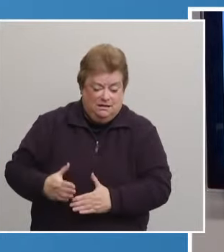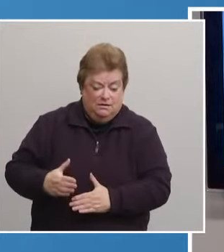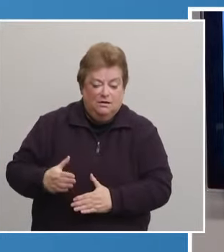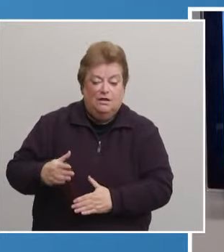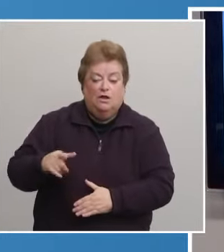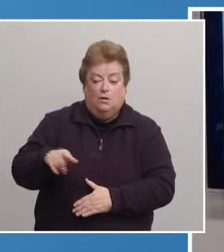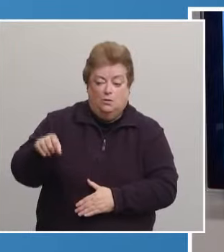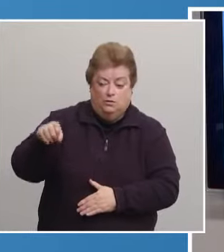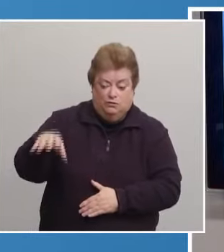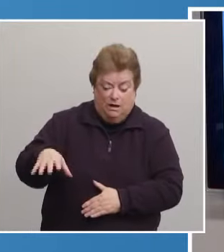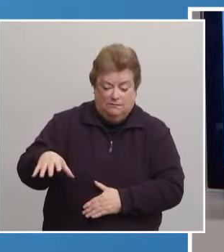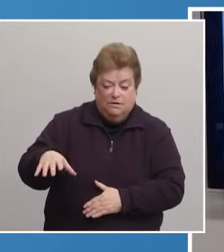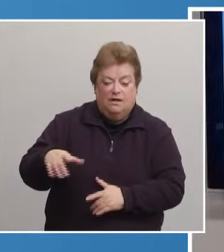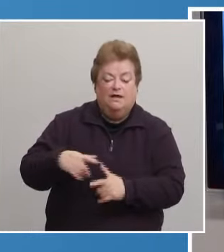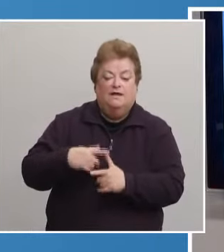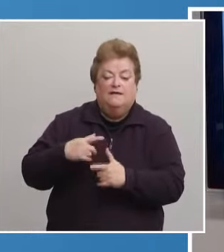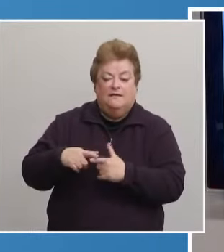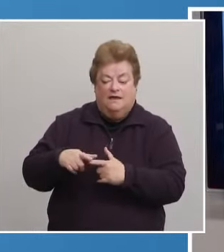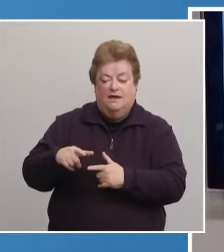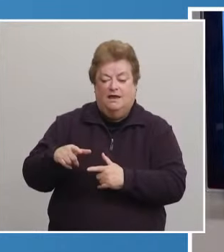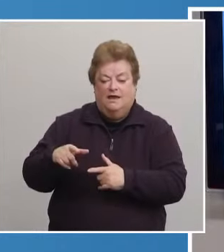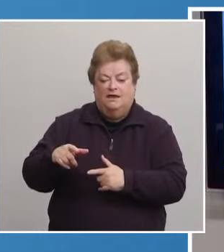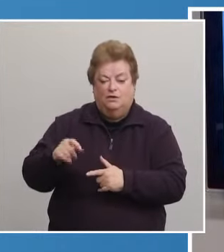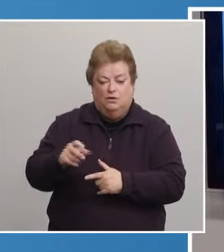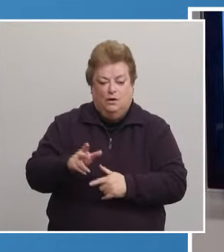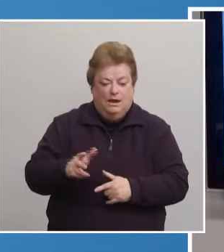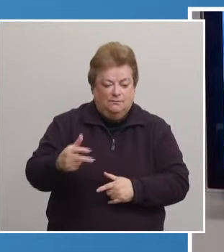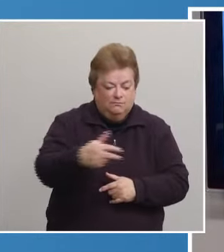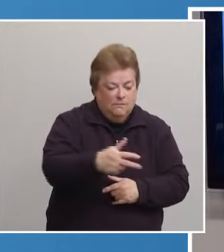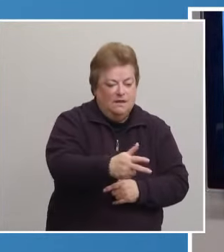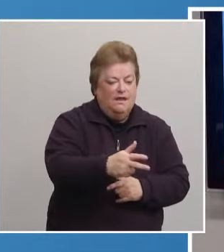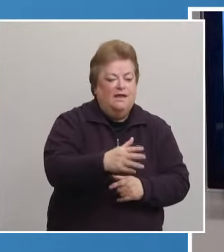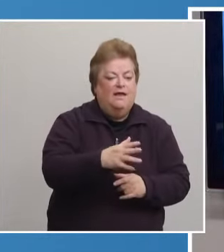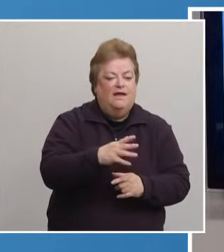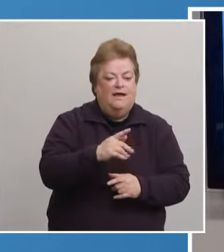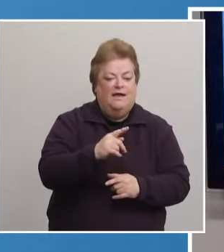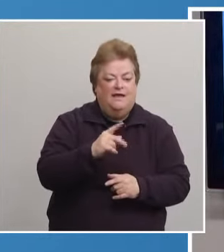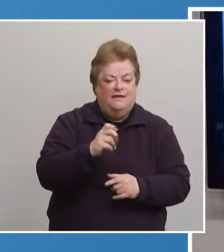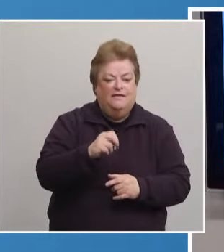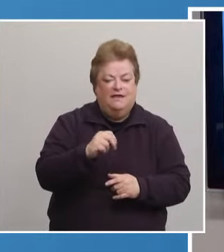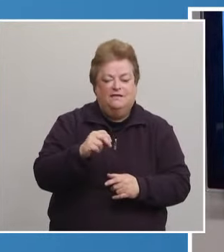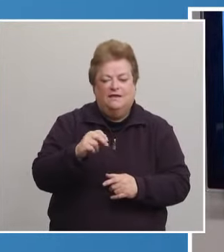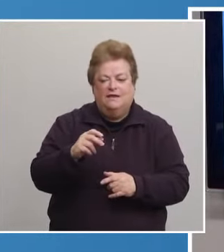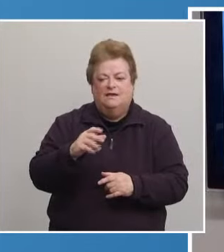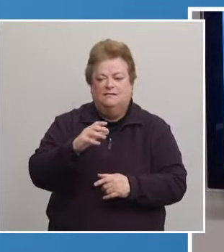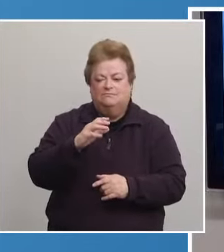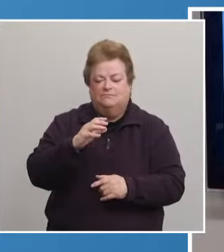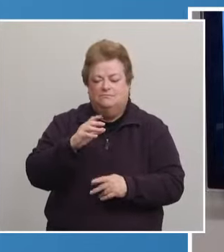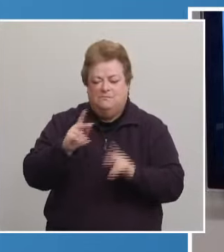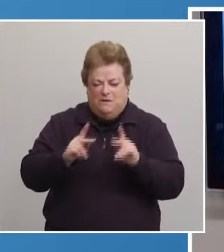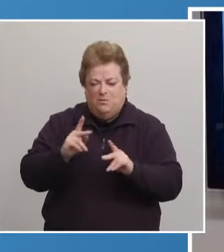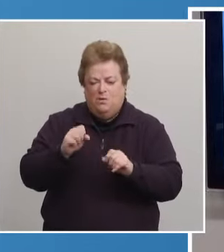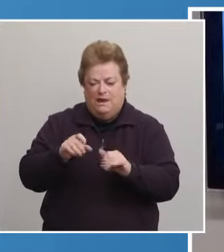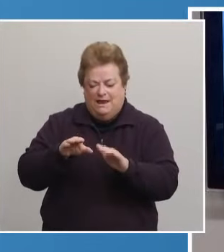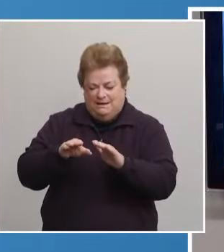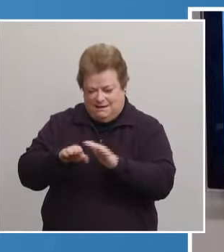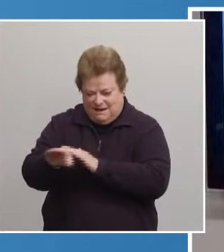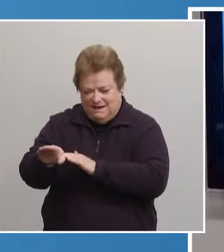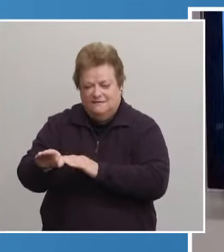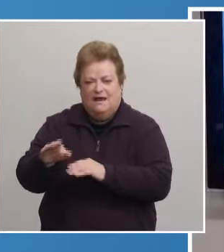They can pull inside the closed street area close to the box office entrance so our senior guests can get inside quickly.